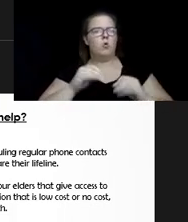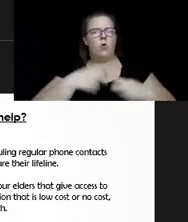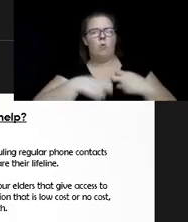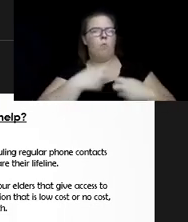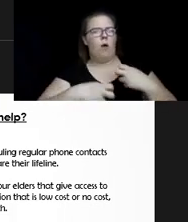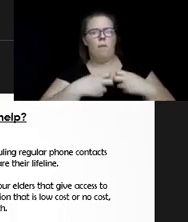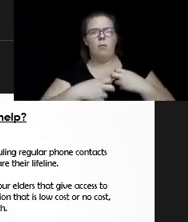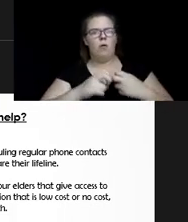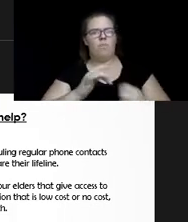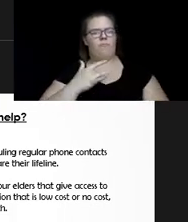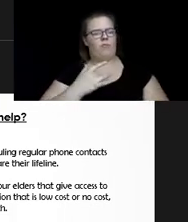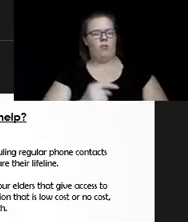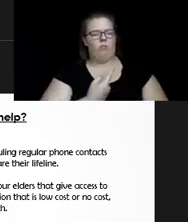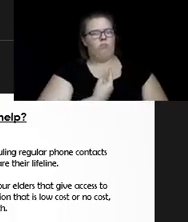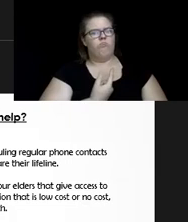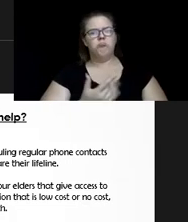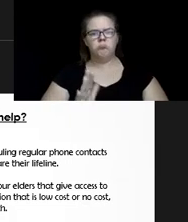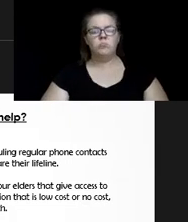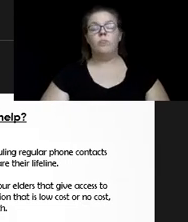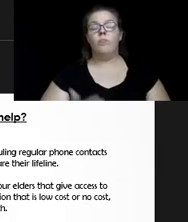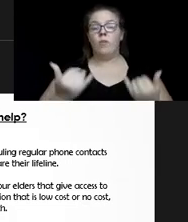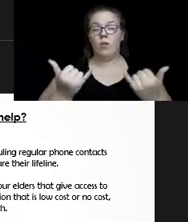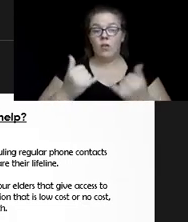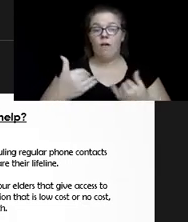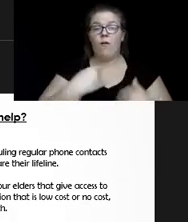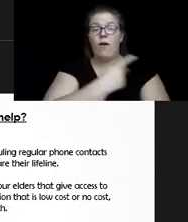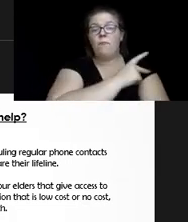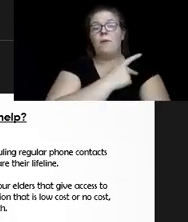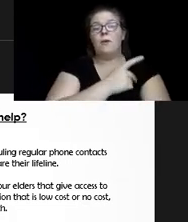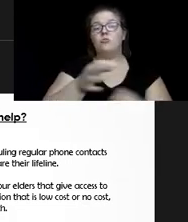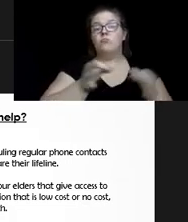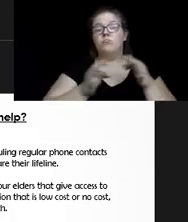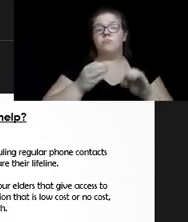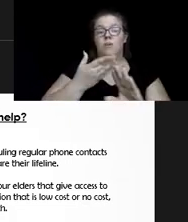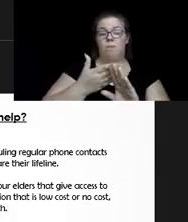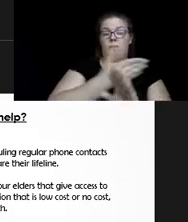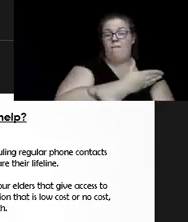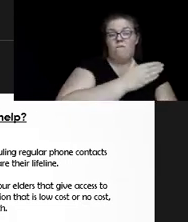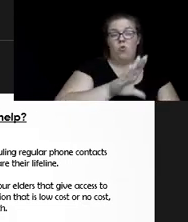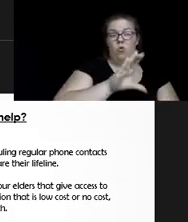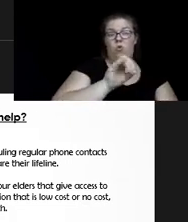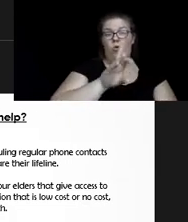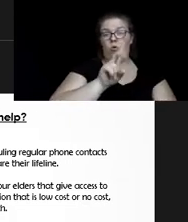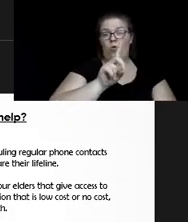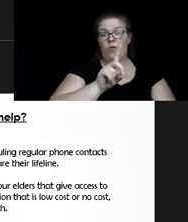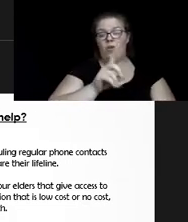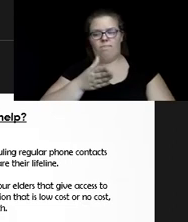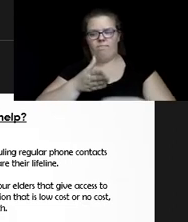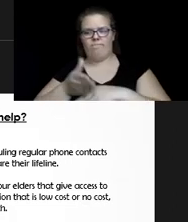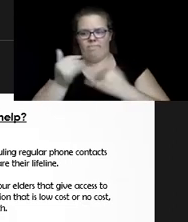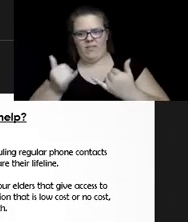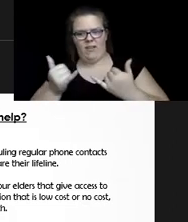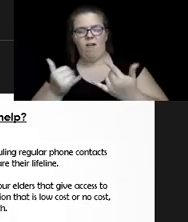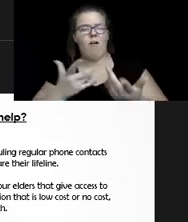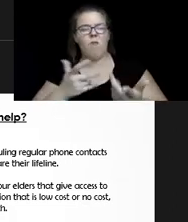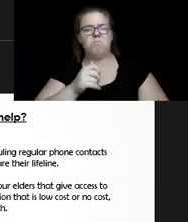I have a patient right now who told me that he's no different before COVID or during COVID. He has the same number of contacts and he's